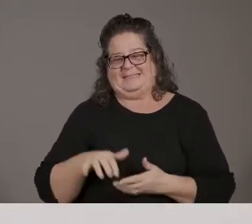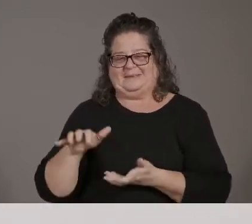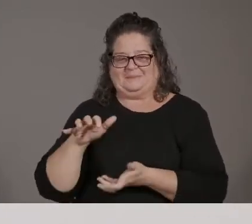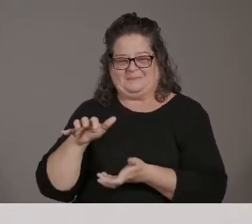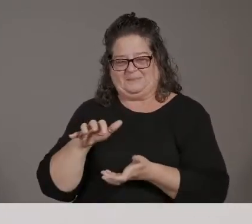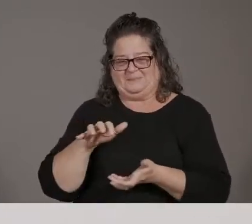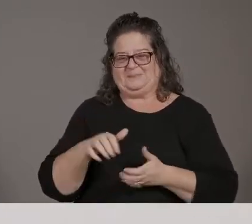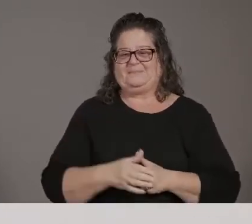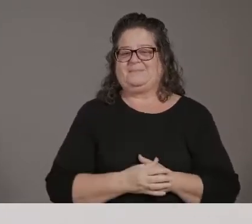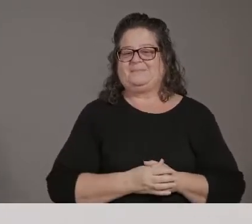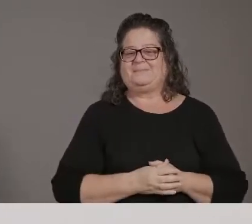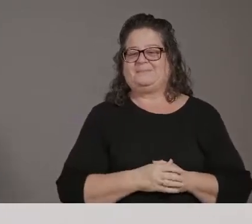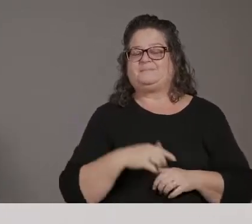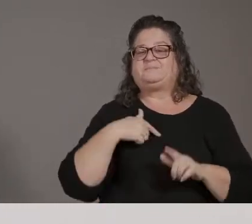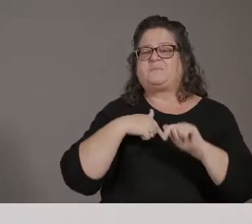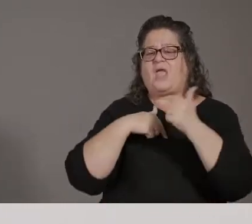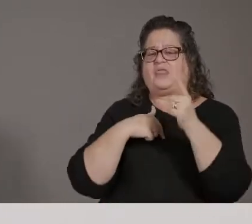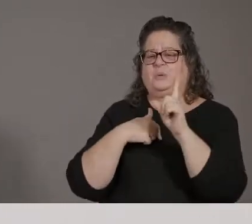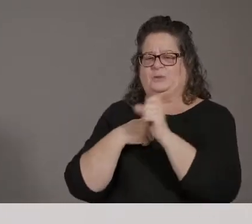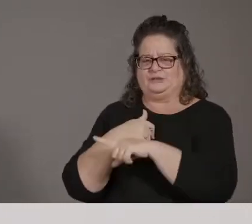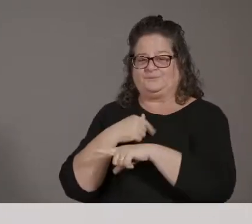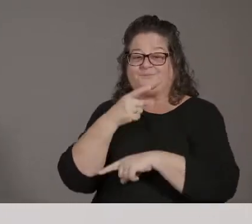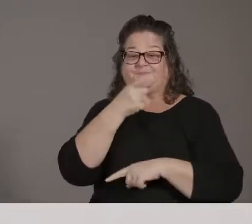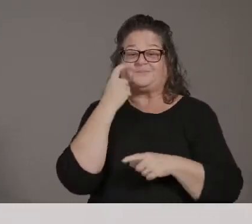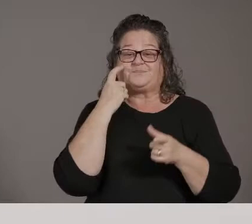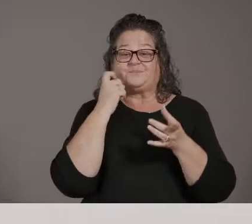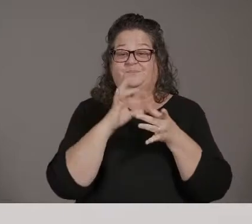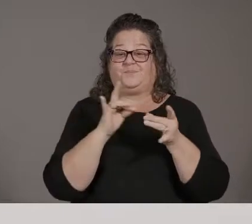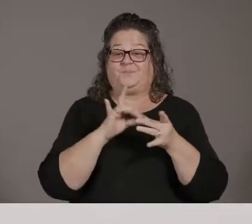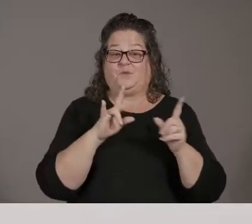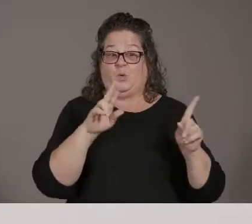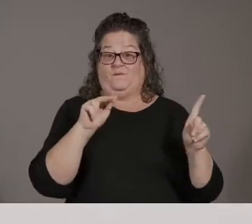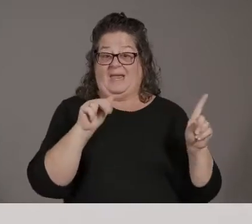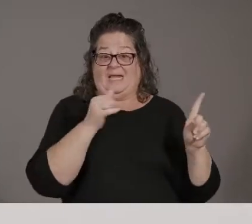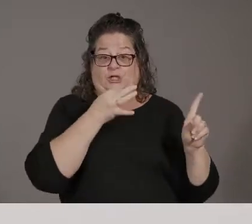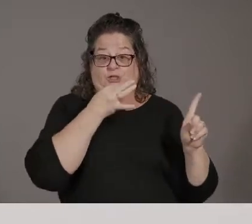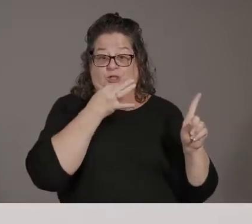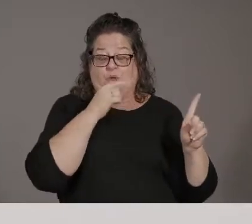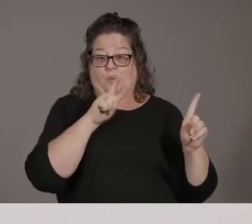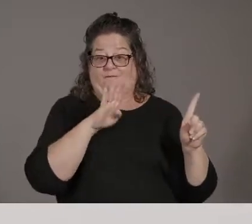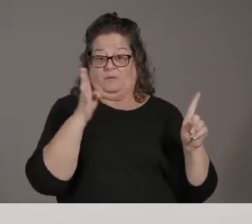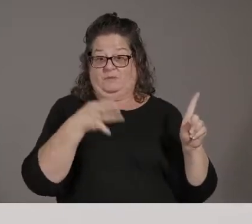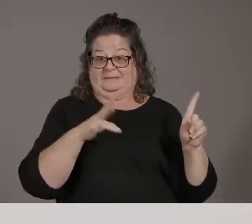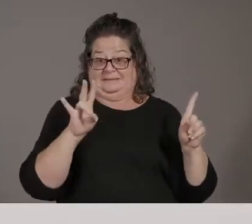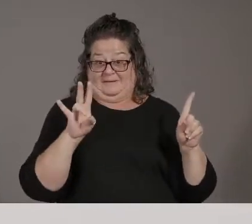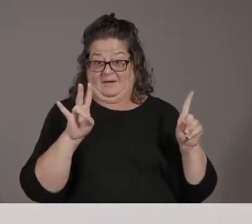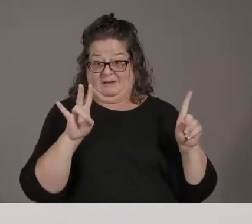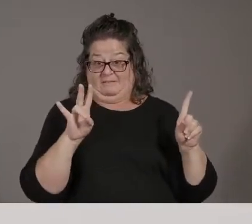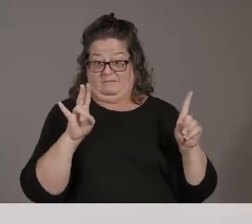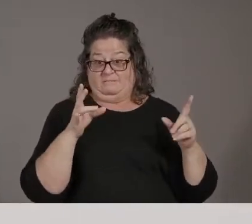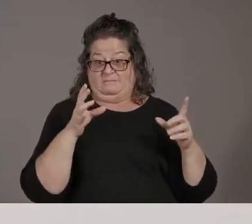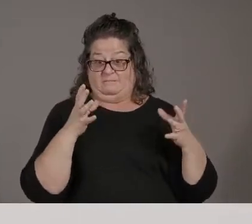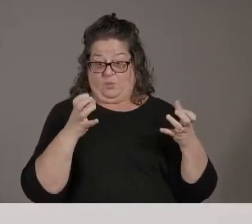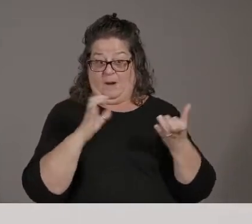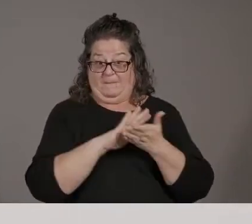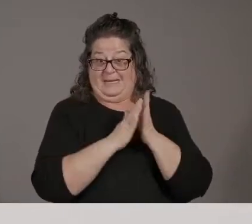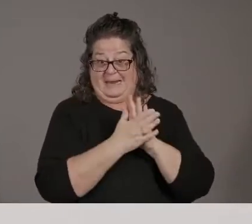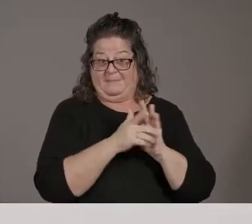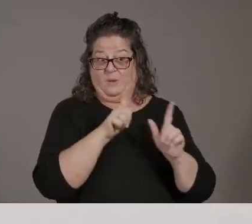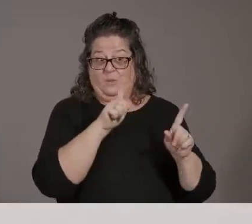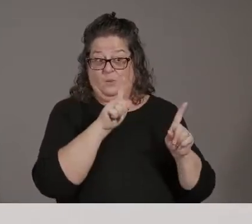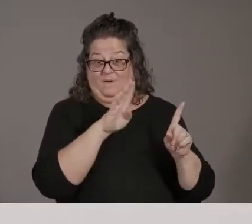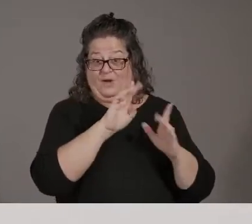or seven, but you don't have the vaccine yet. Any idea when that's going to happen, that you'll have enough vaccines to say, yeah,